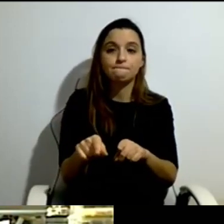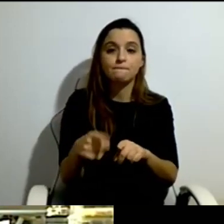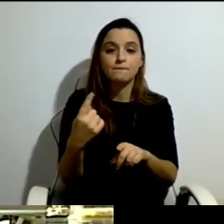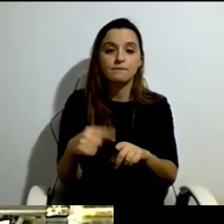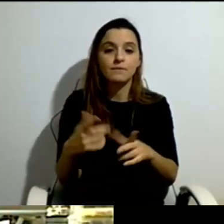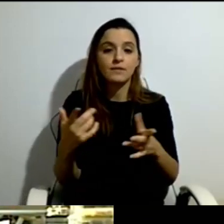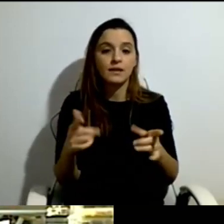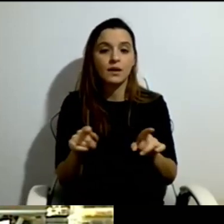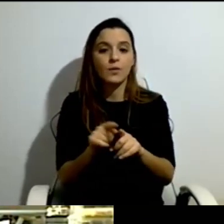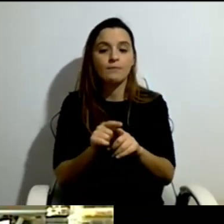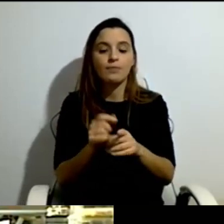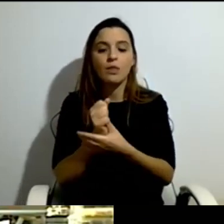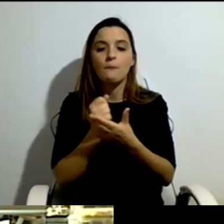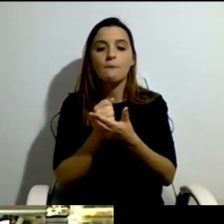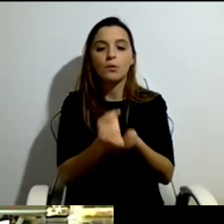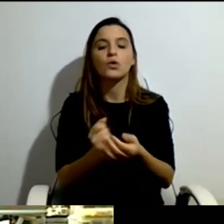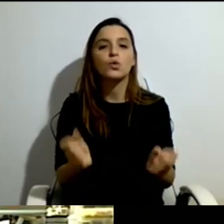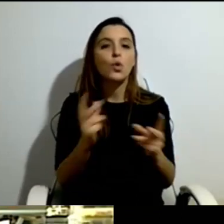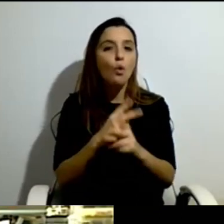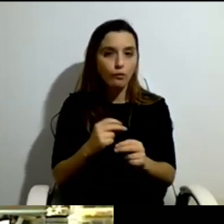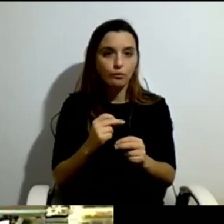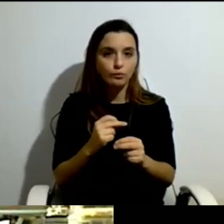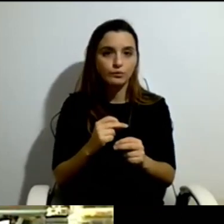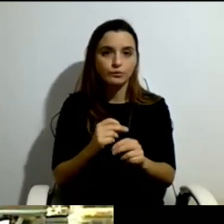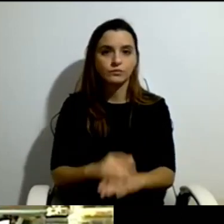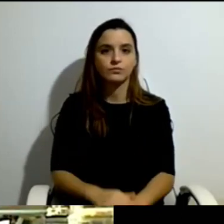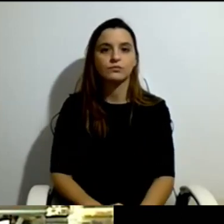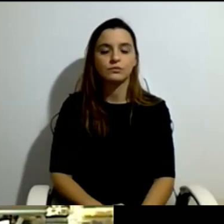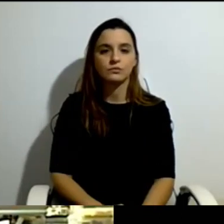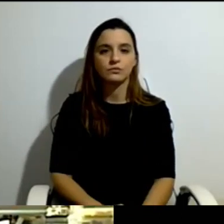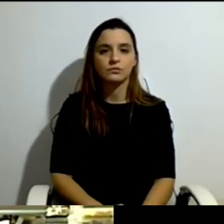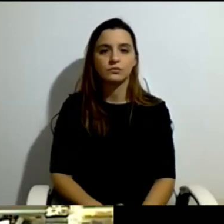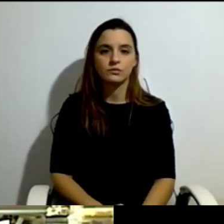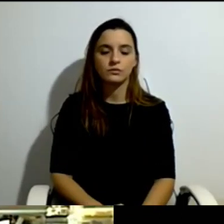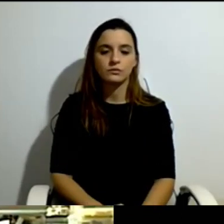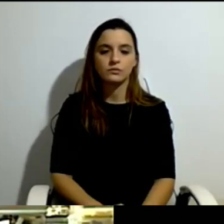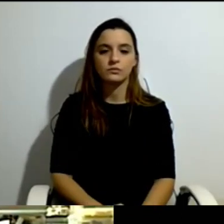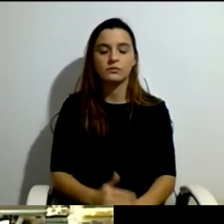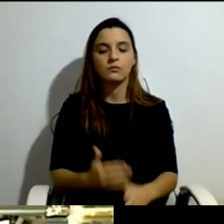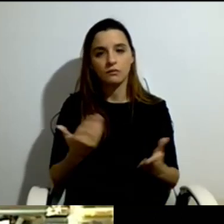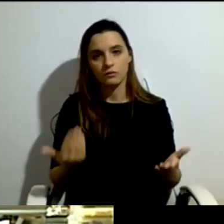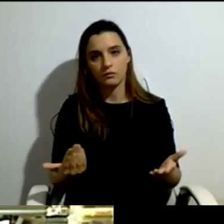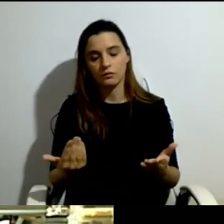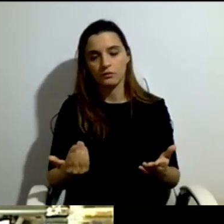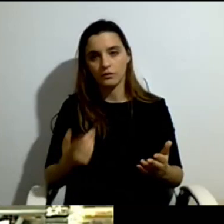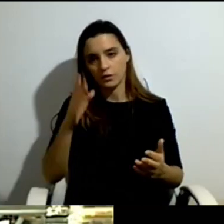It was conceded to cost 50 millions, I think was the first budget. And we all said,